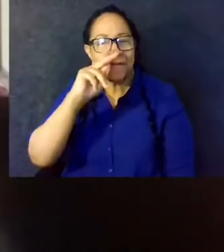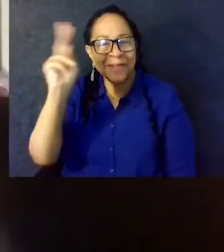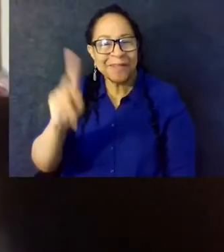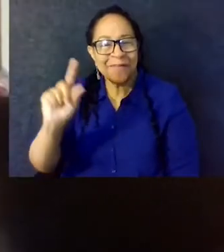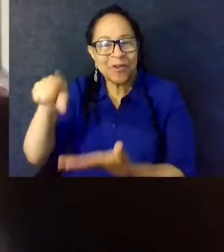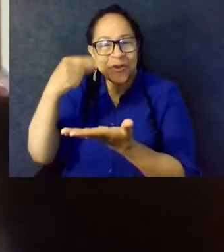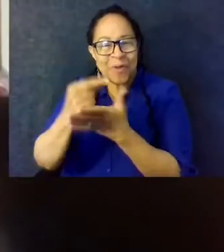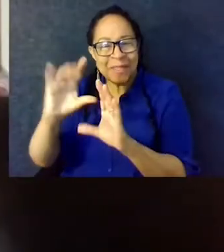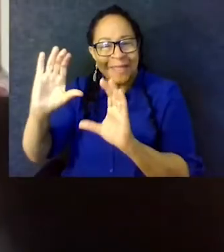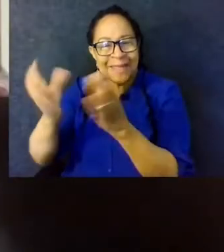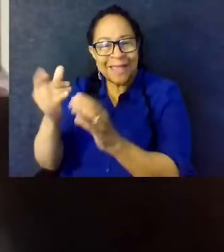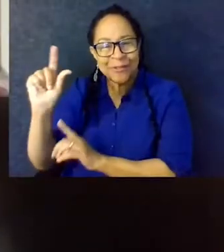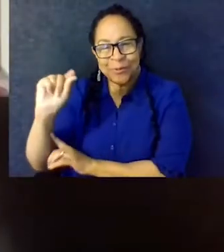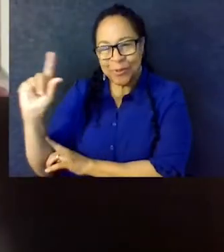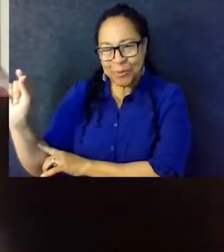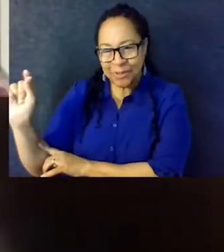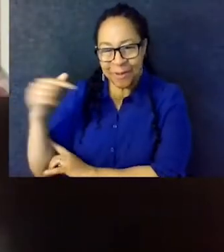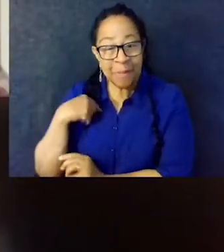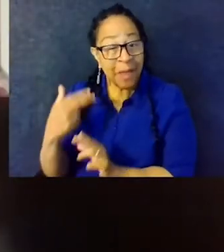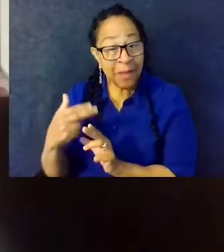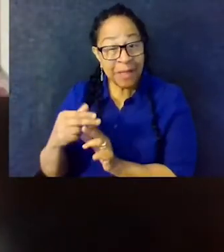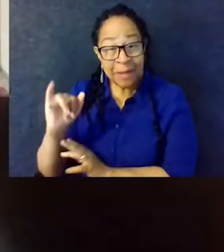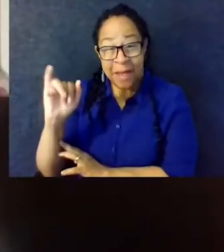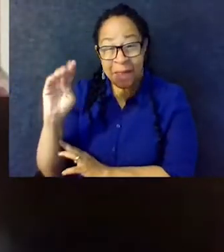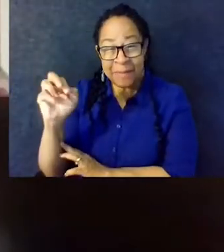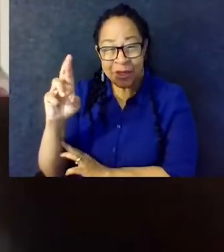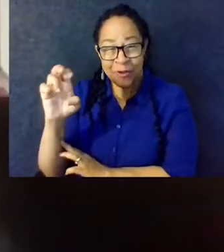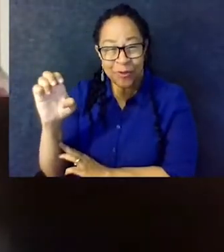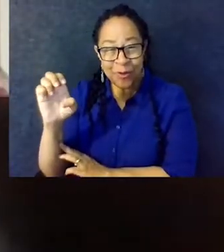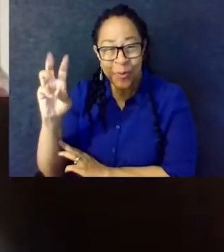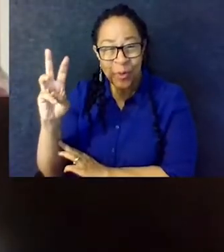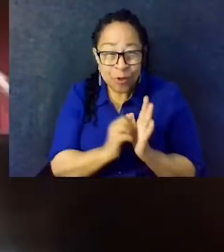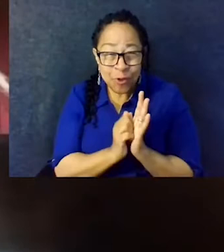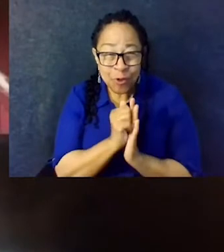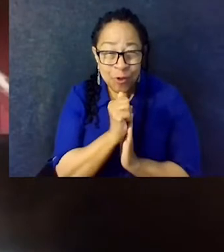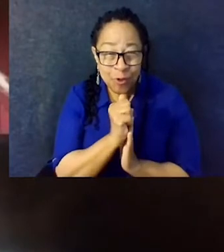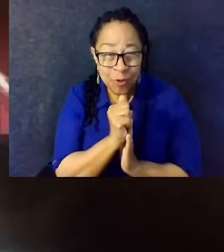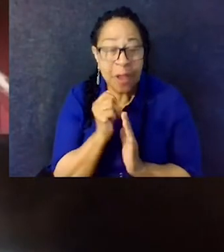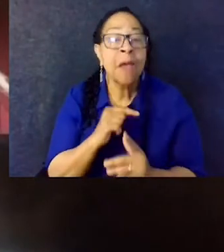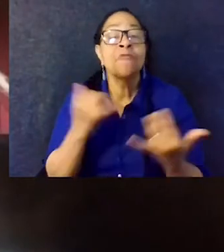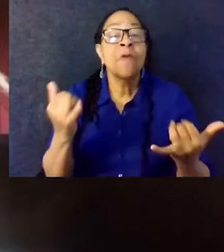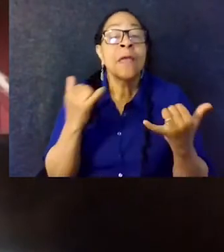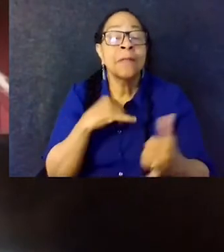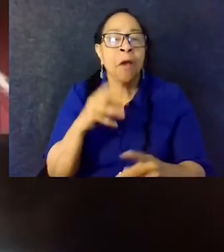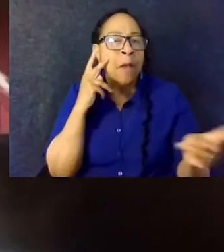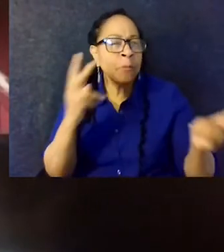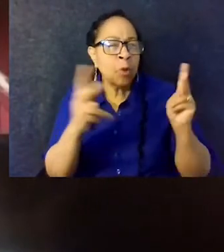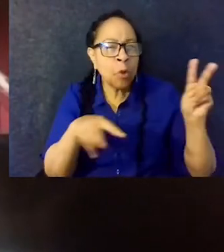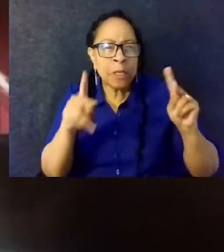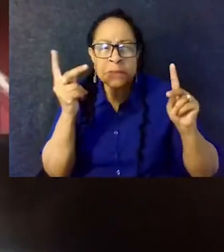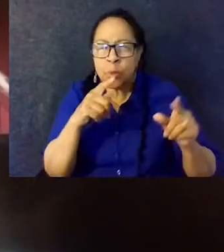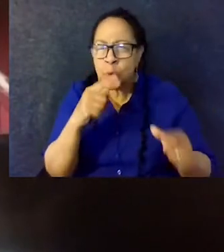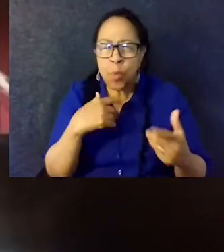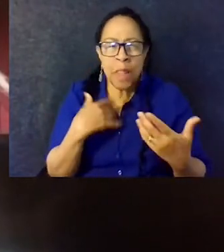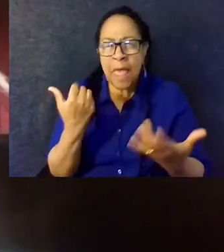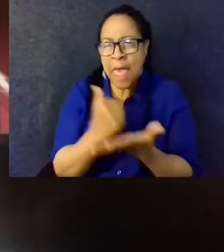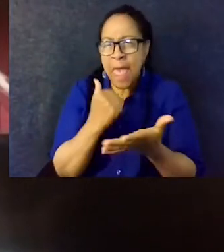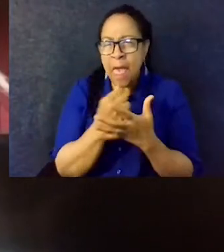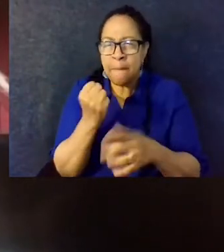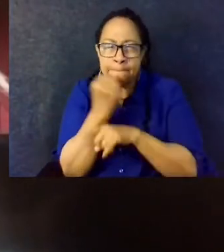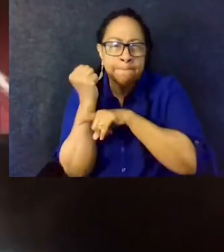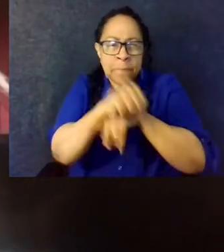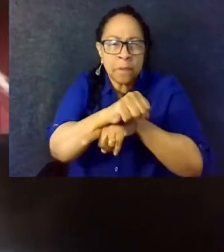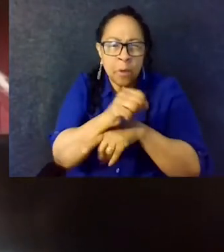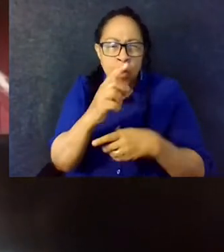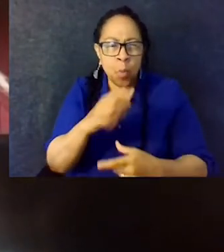Dear Philadelphia's graduating class of 2020, My name is Imer Williams. Right now, I'm speaking to the leaders who are going to be on the